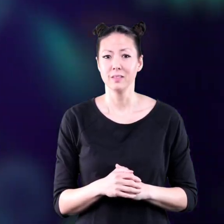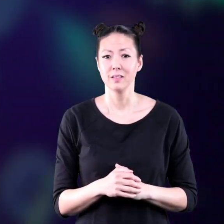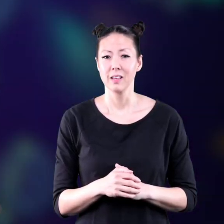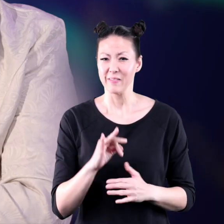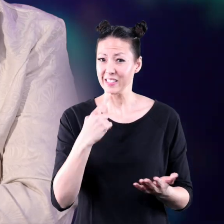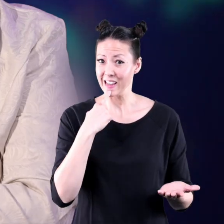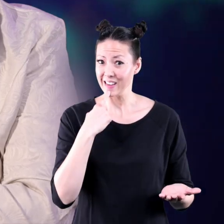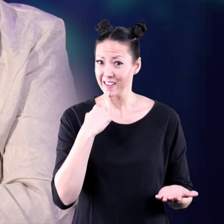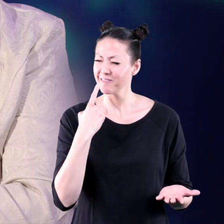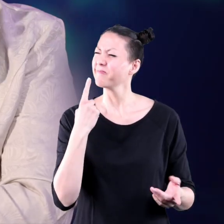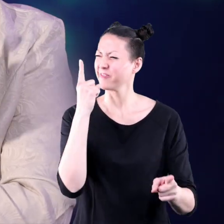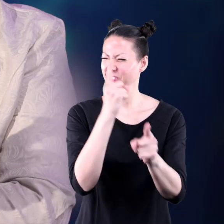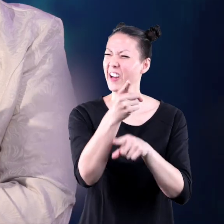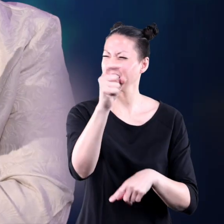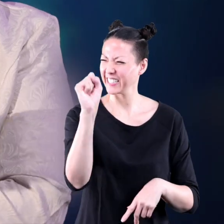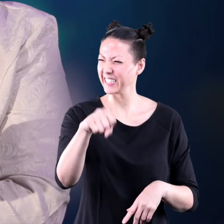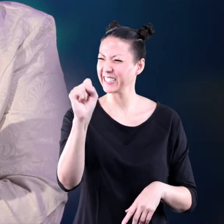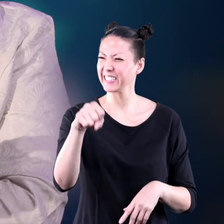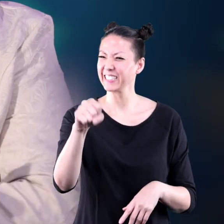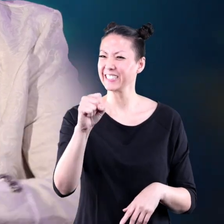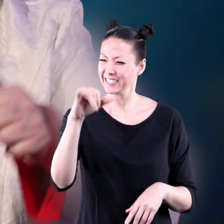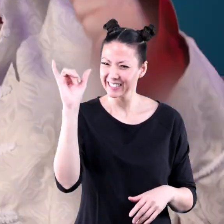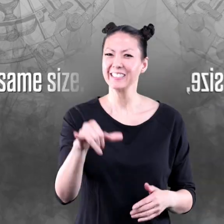If you said yes, you're right.